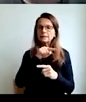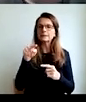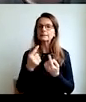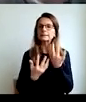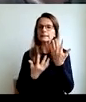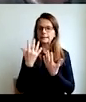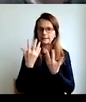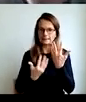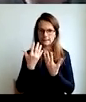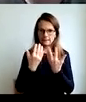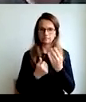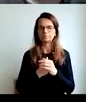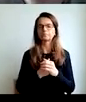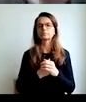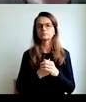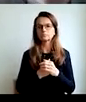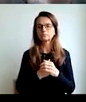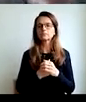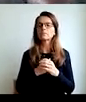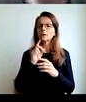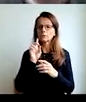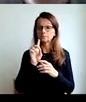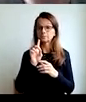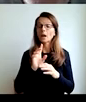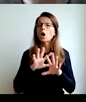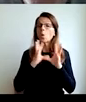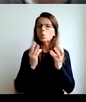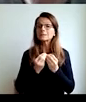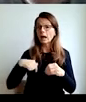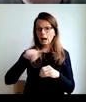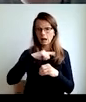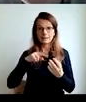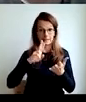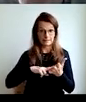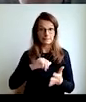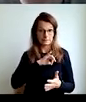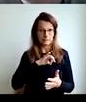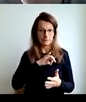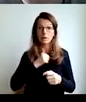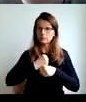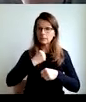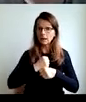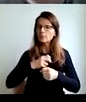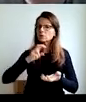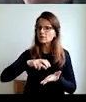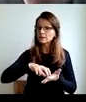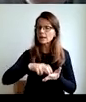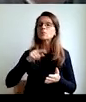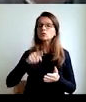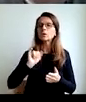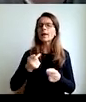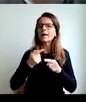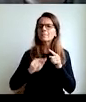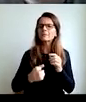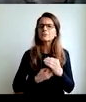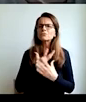relationships. That researcher said everything that we are tuning into that